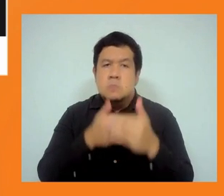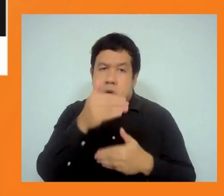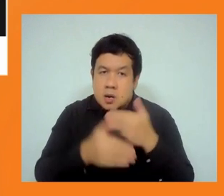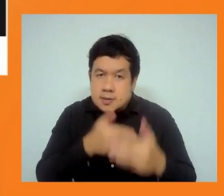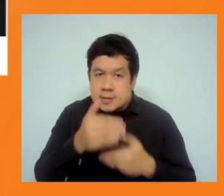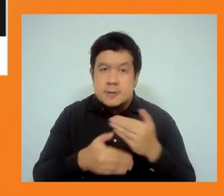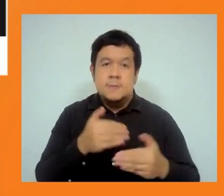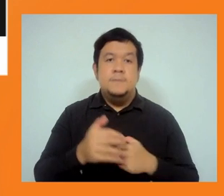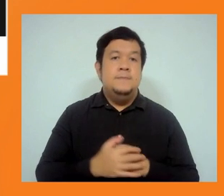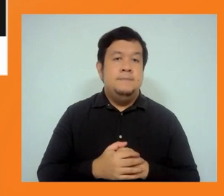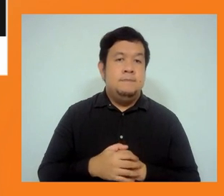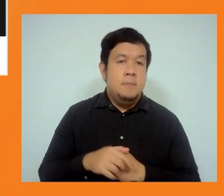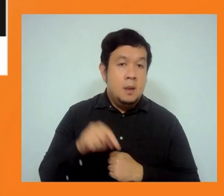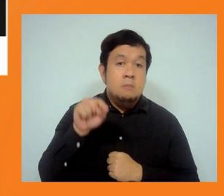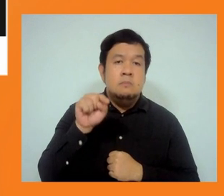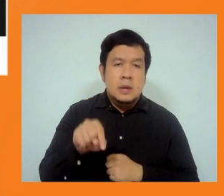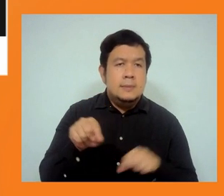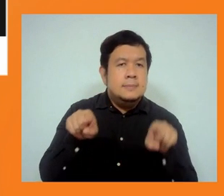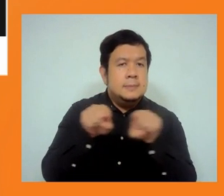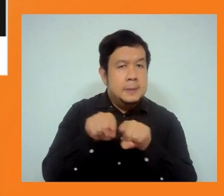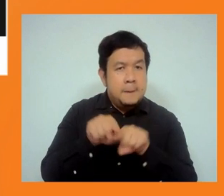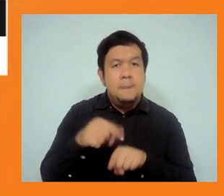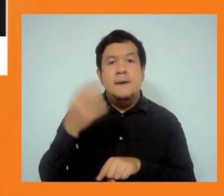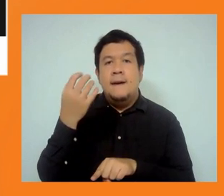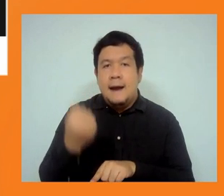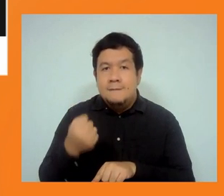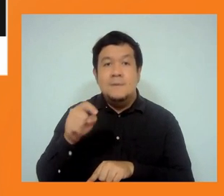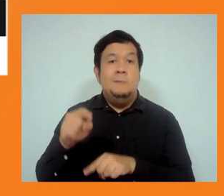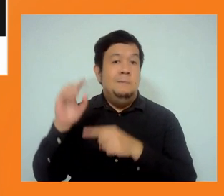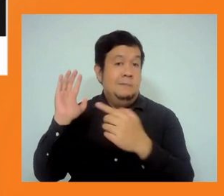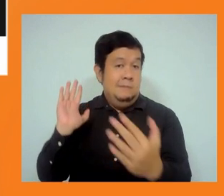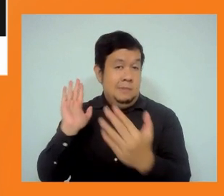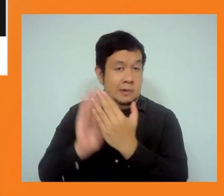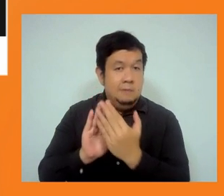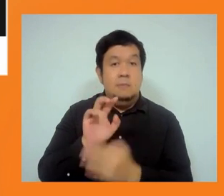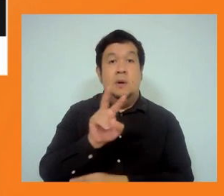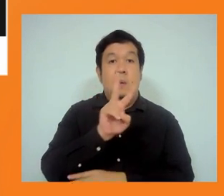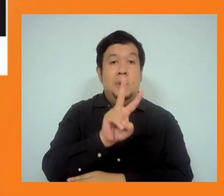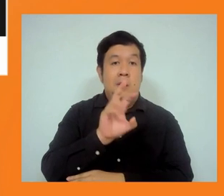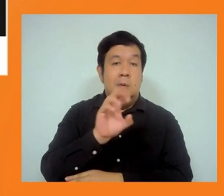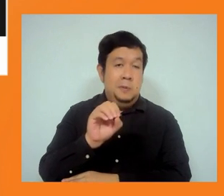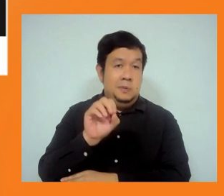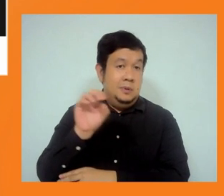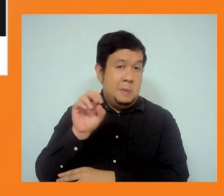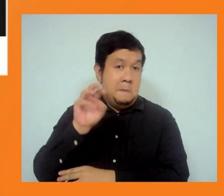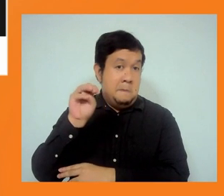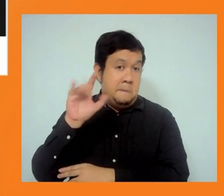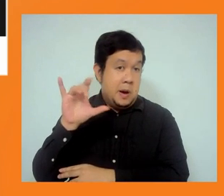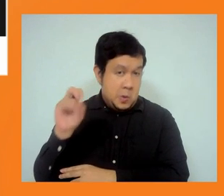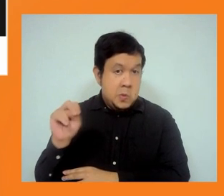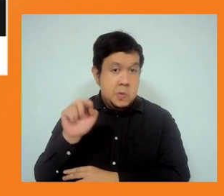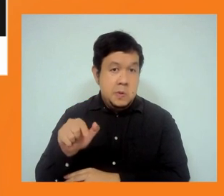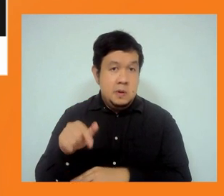ILO labor conventions and over 200 recommendations. But if the